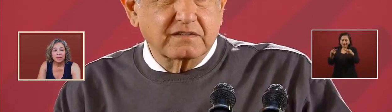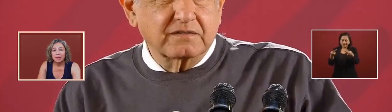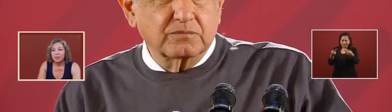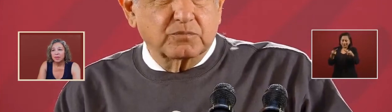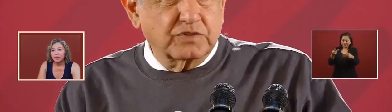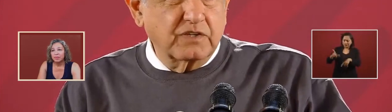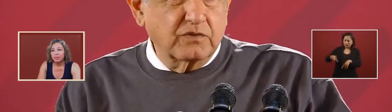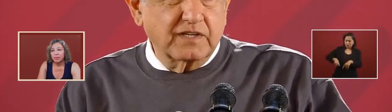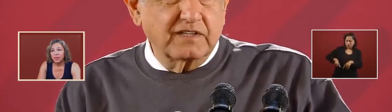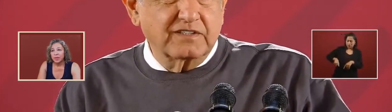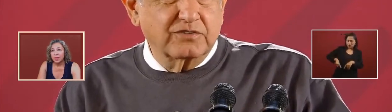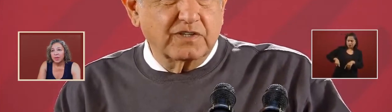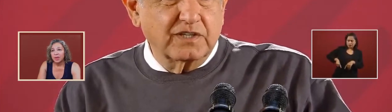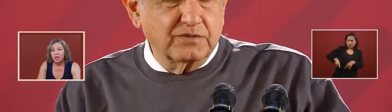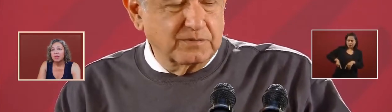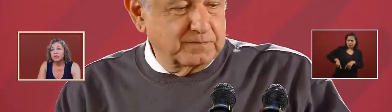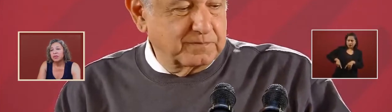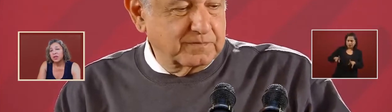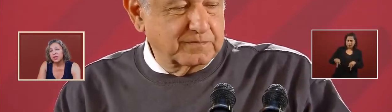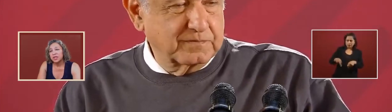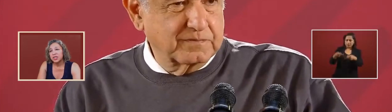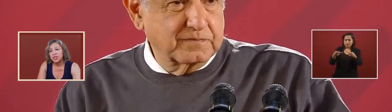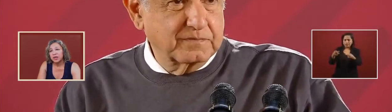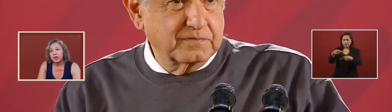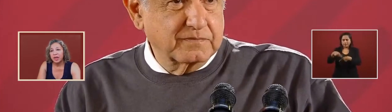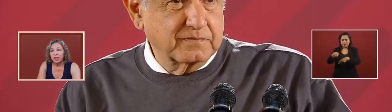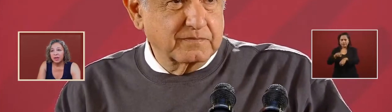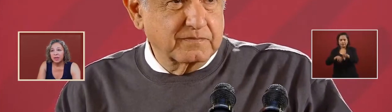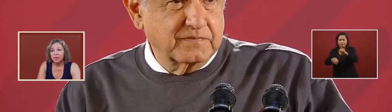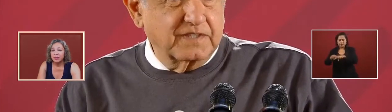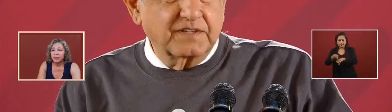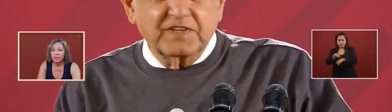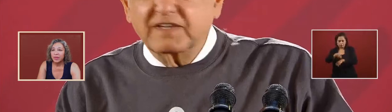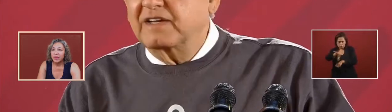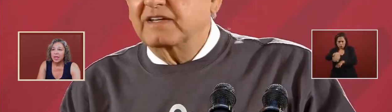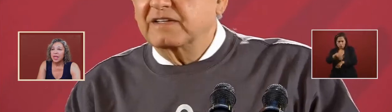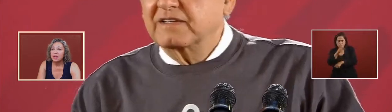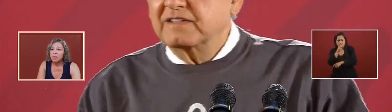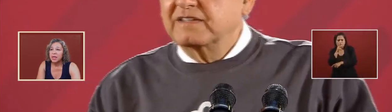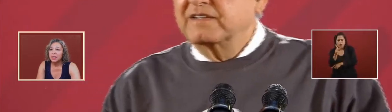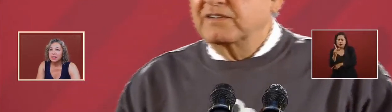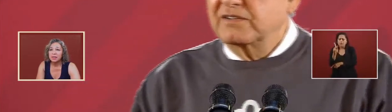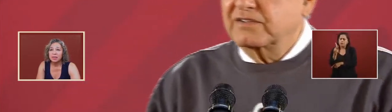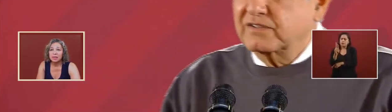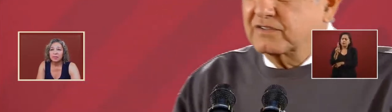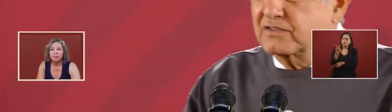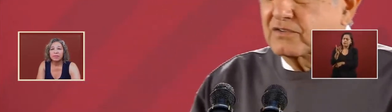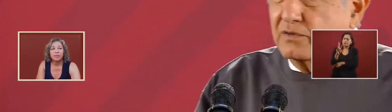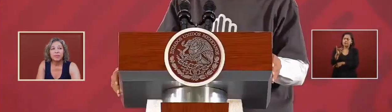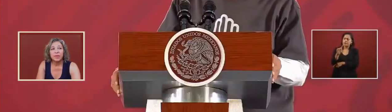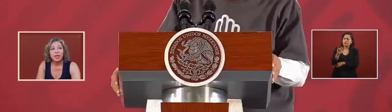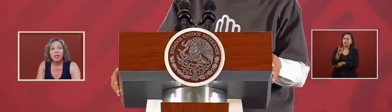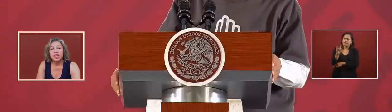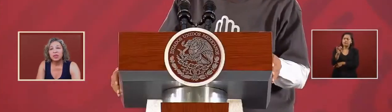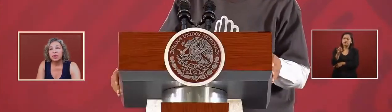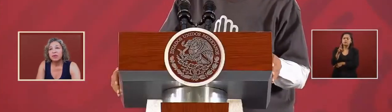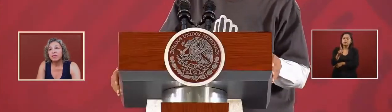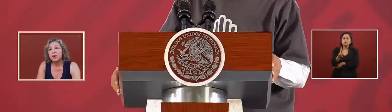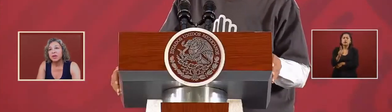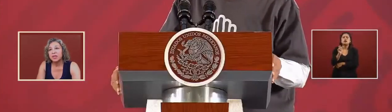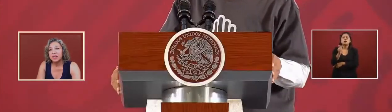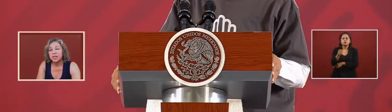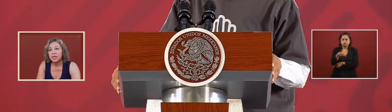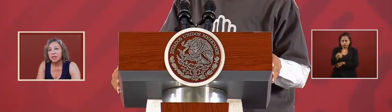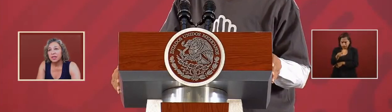look for it in the dictionary it means to